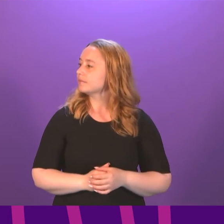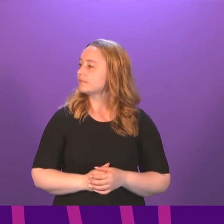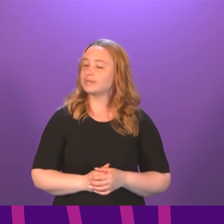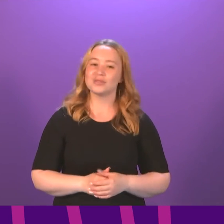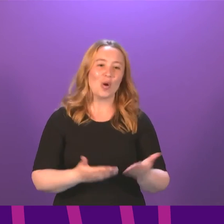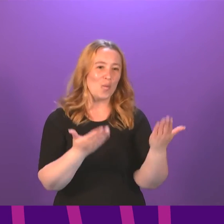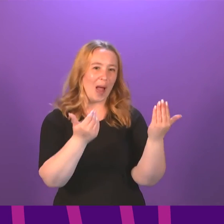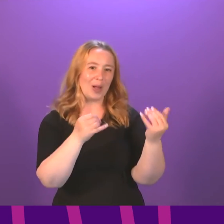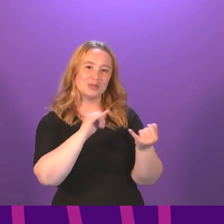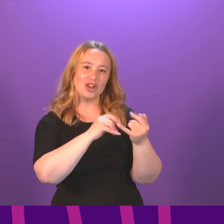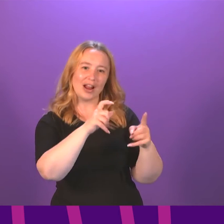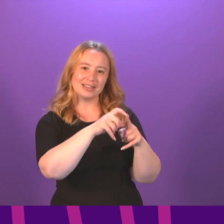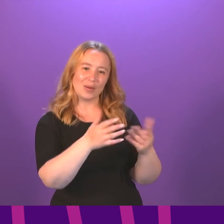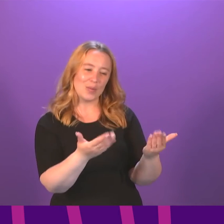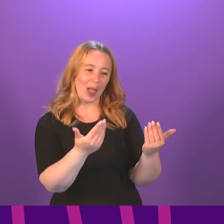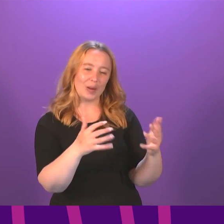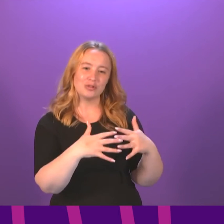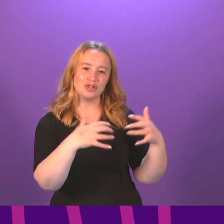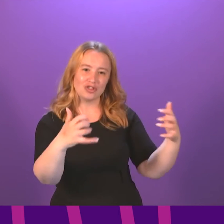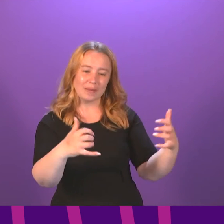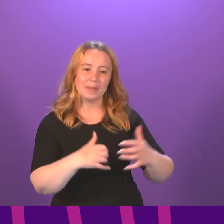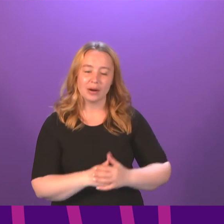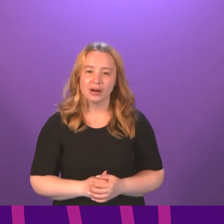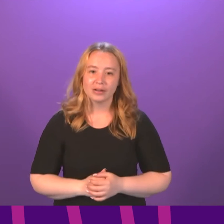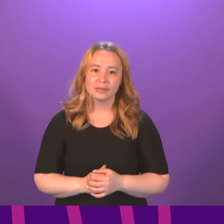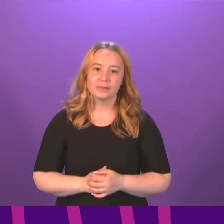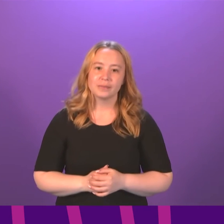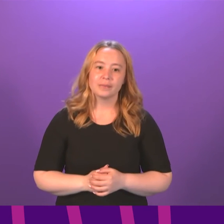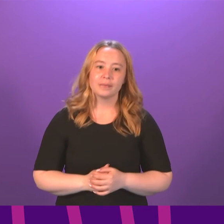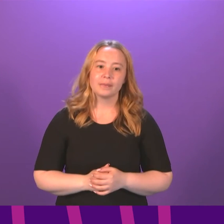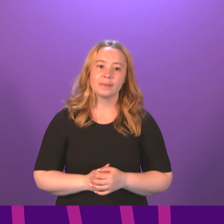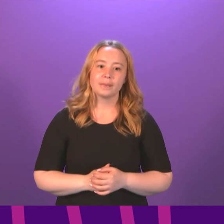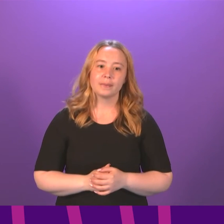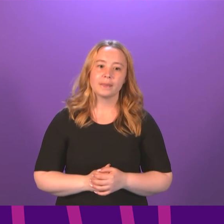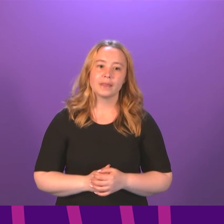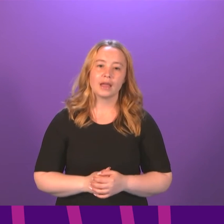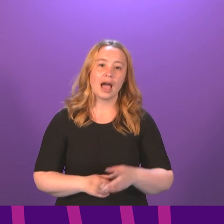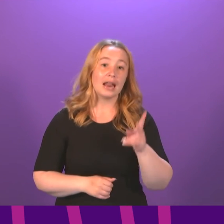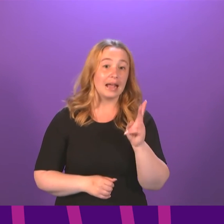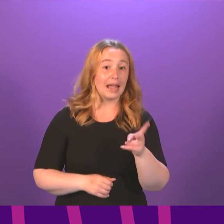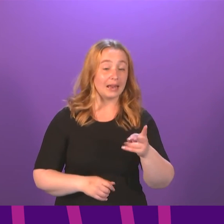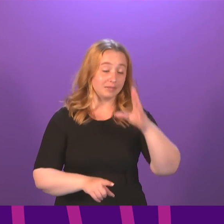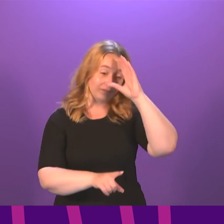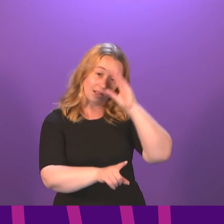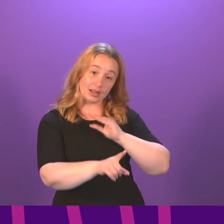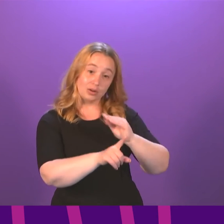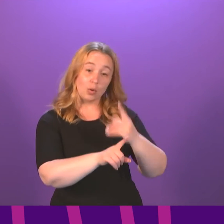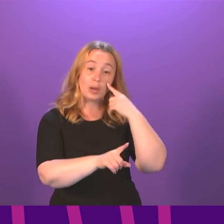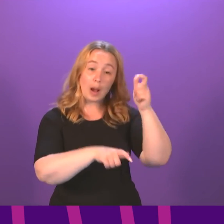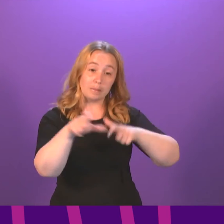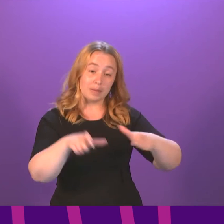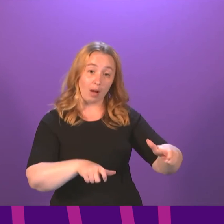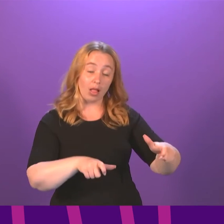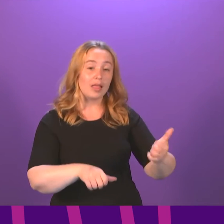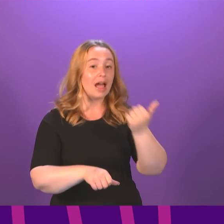can I welcome Sharon Dowie to the Chamber and, again, as I have done in response to earlier questions, giving assurance to young people that grades